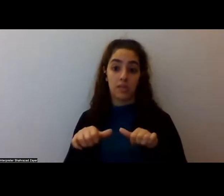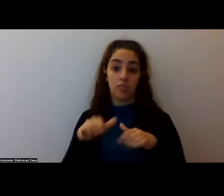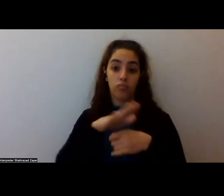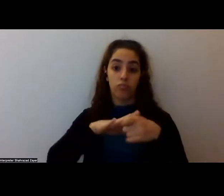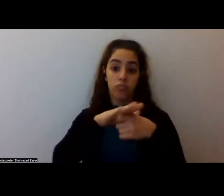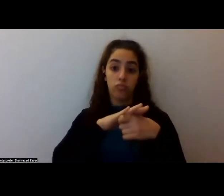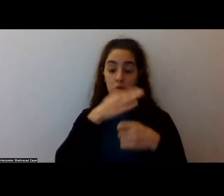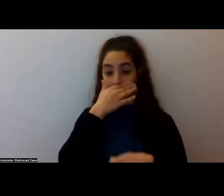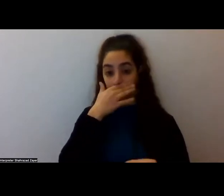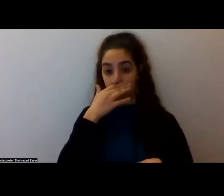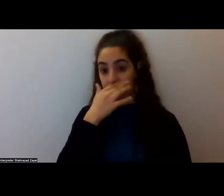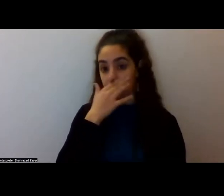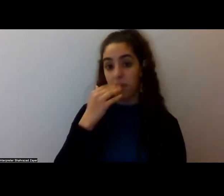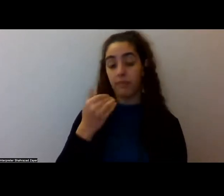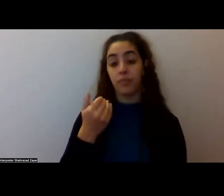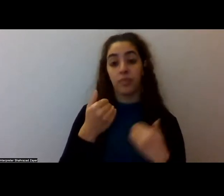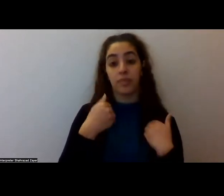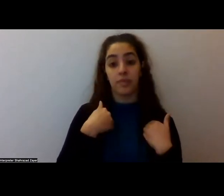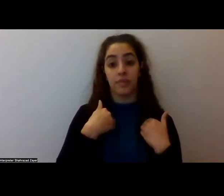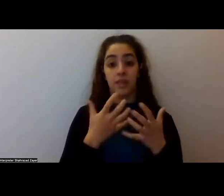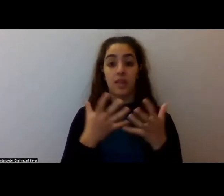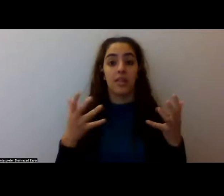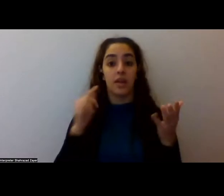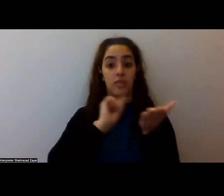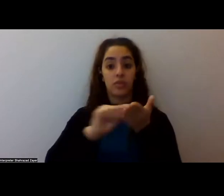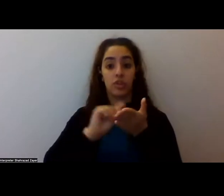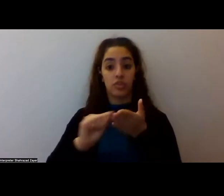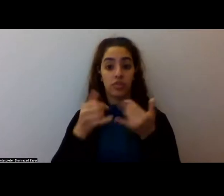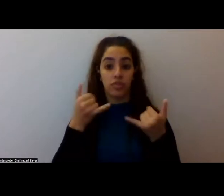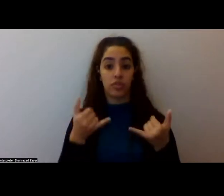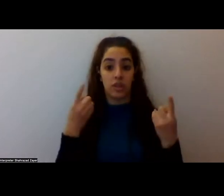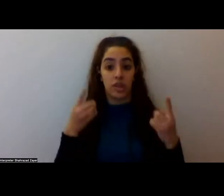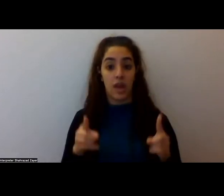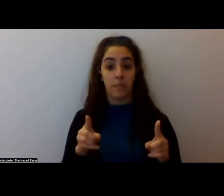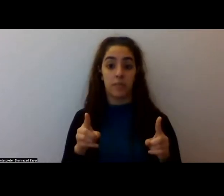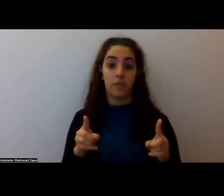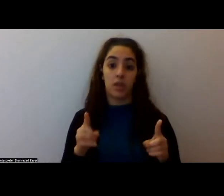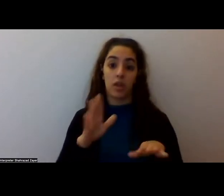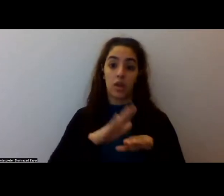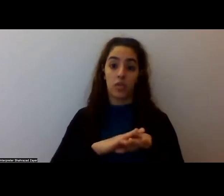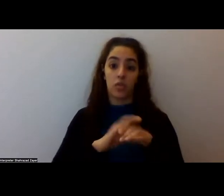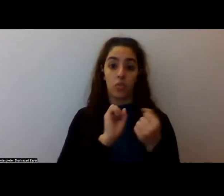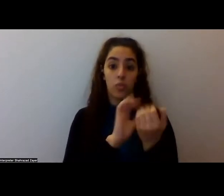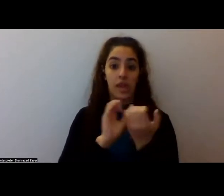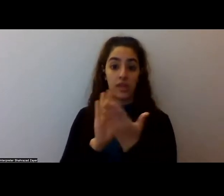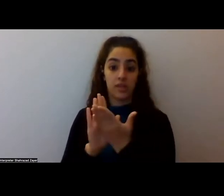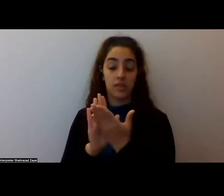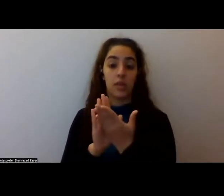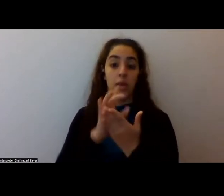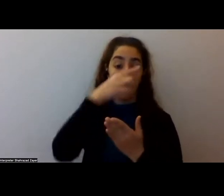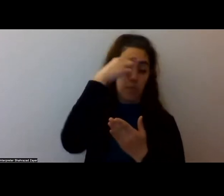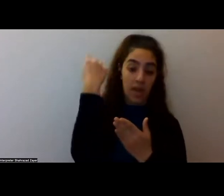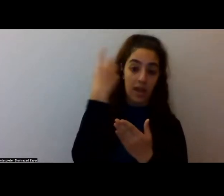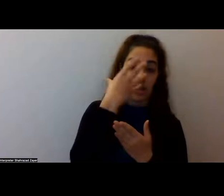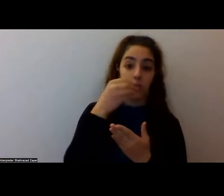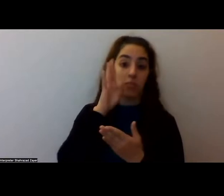there's a lot of research that is currently being done on, uh, the ways in which black and brown and indigenous people